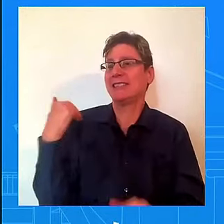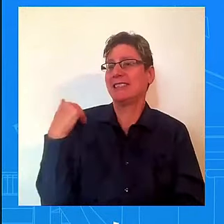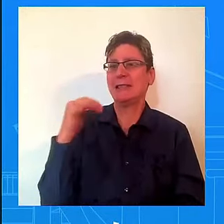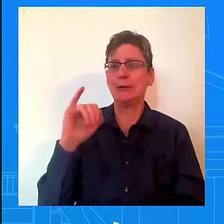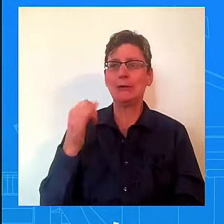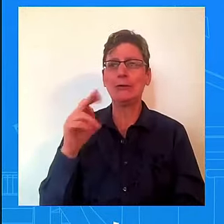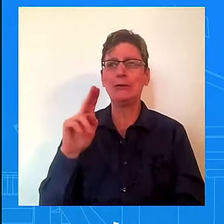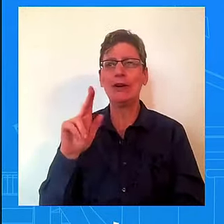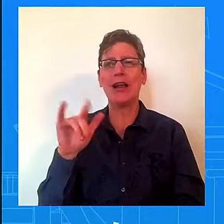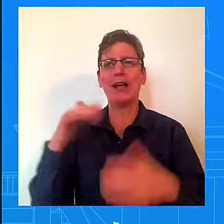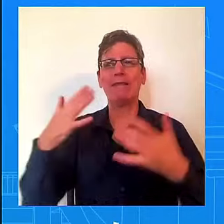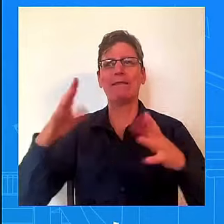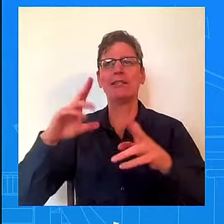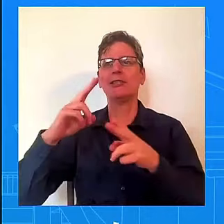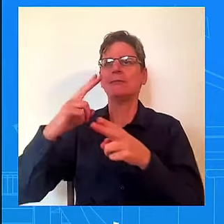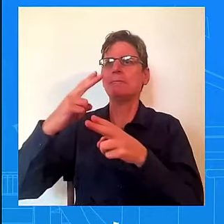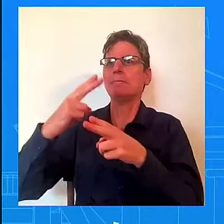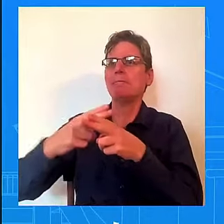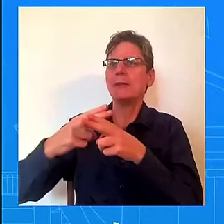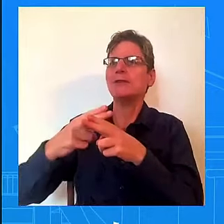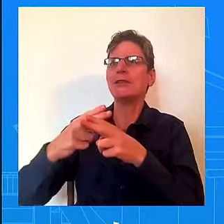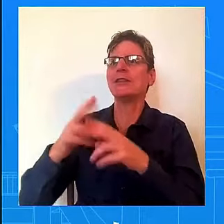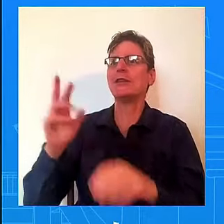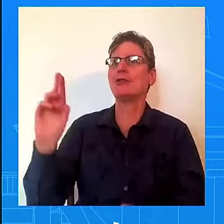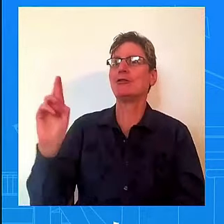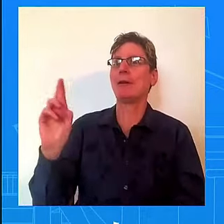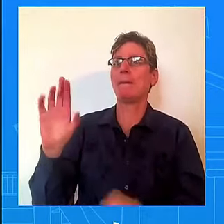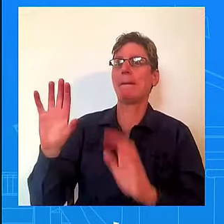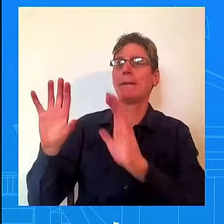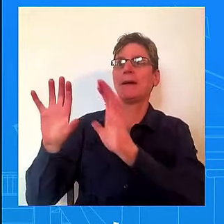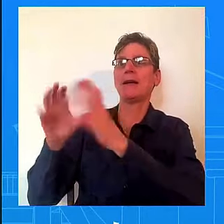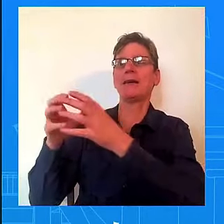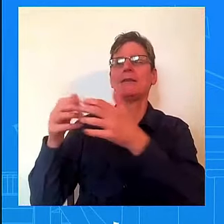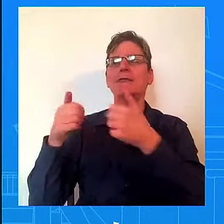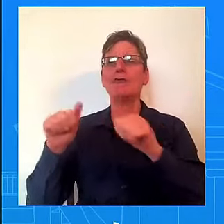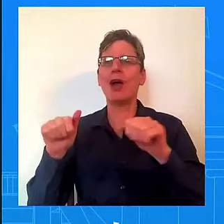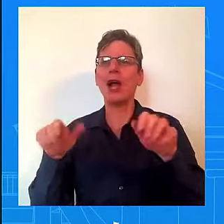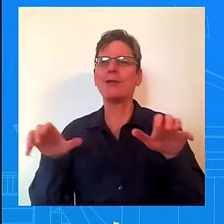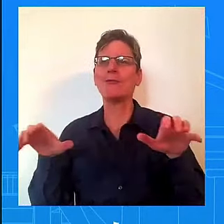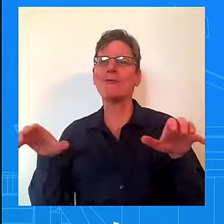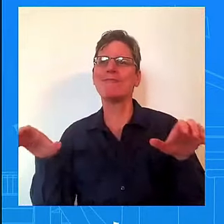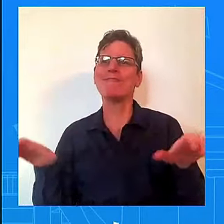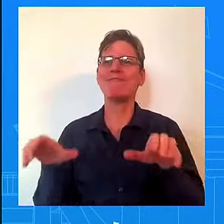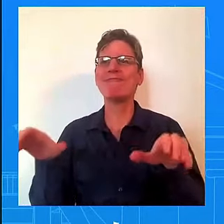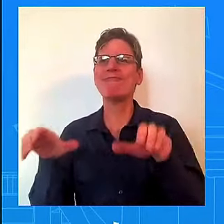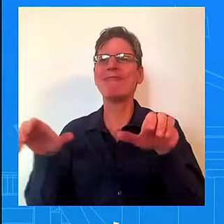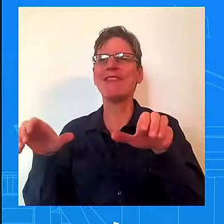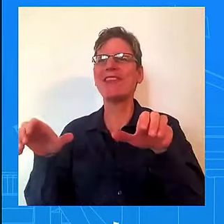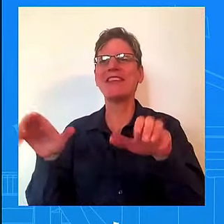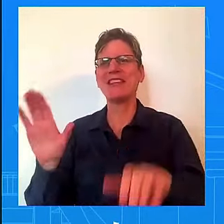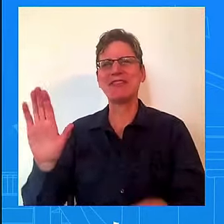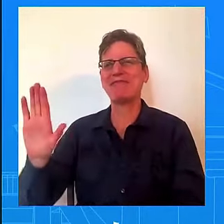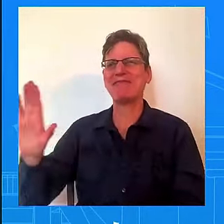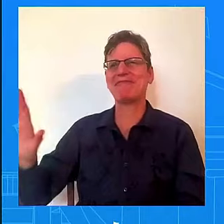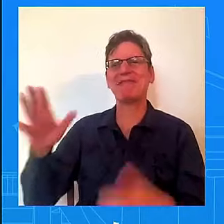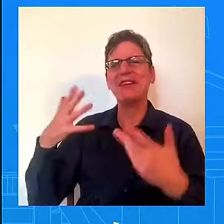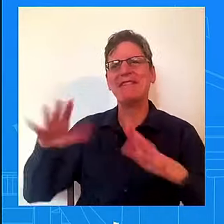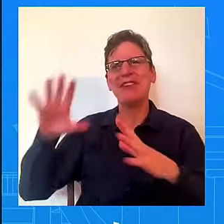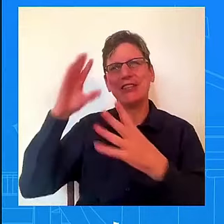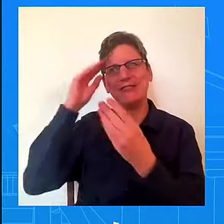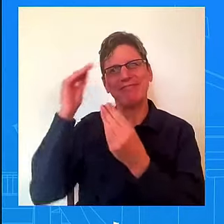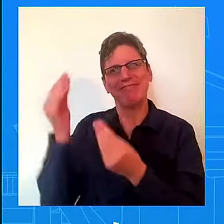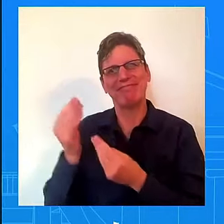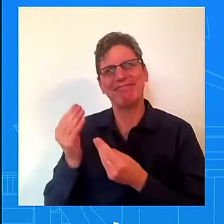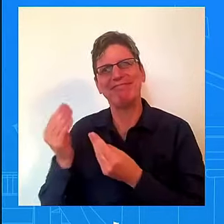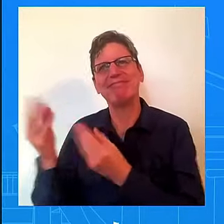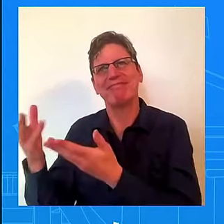And as fact checkers across the board have made clear, it is already illegal for non-citizens to vote in federal elections. It's already